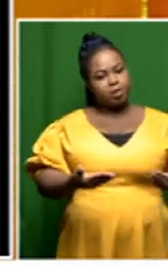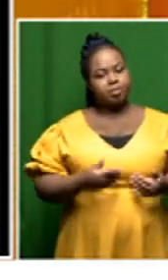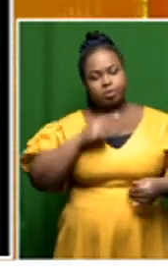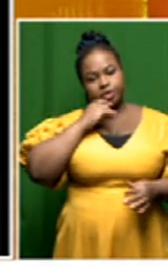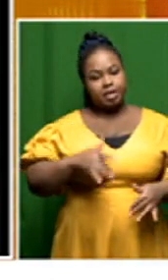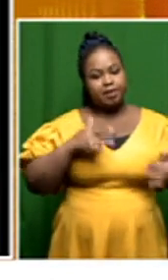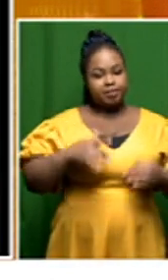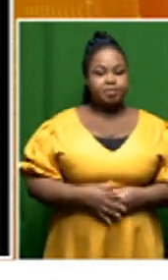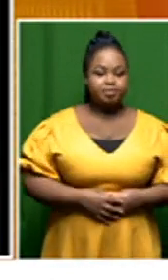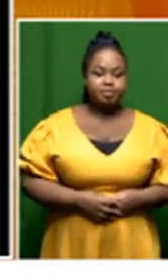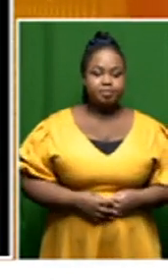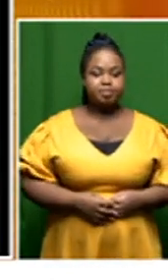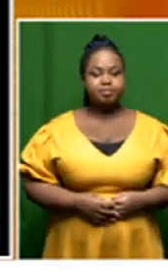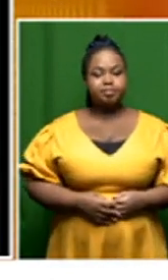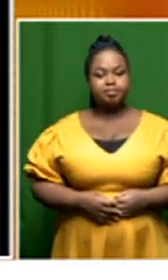morning live